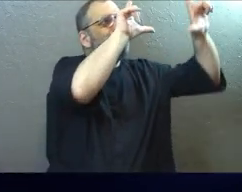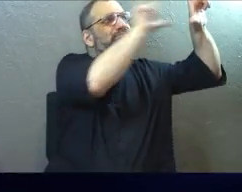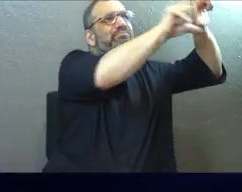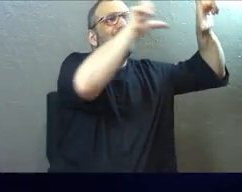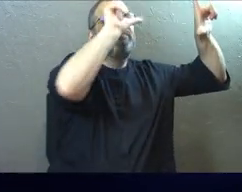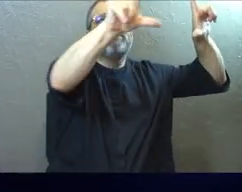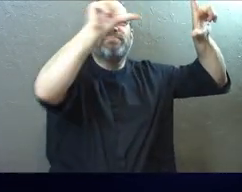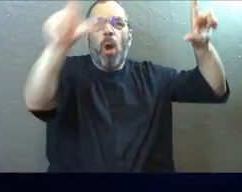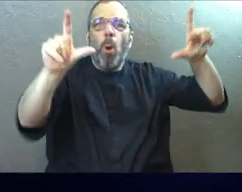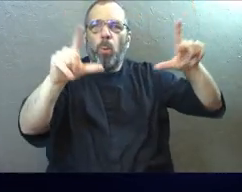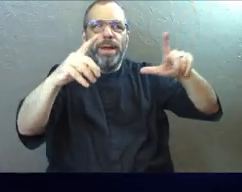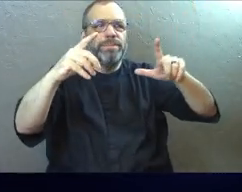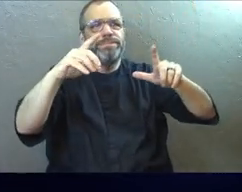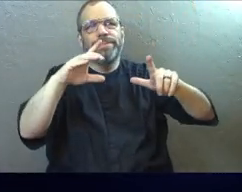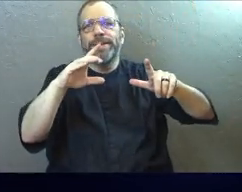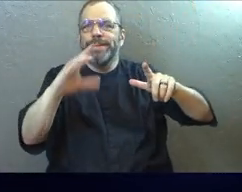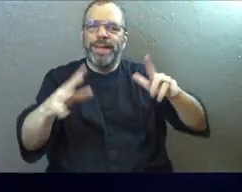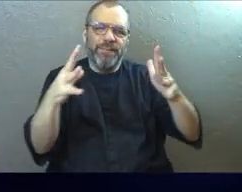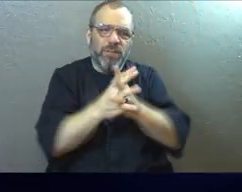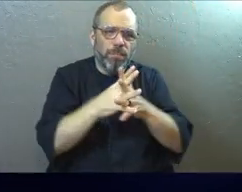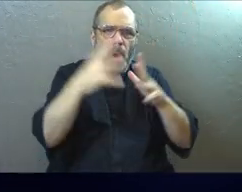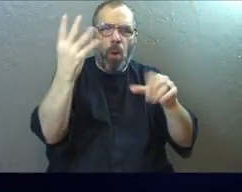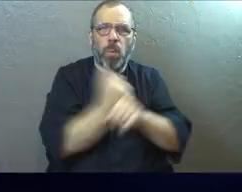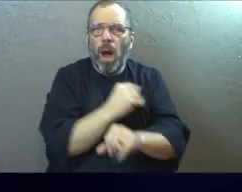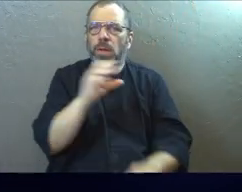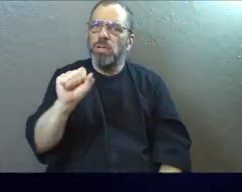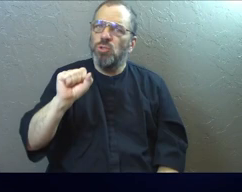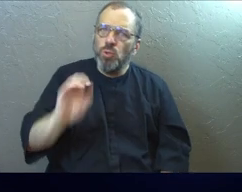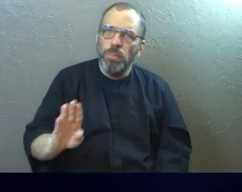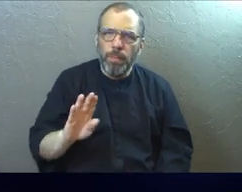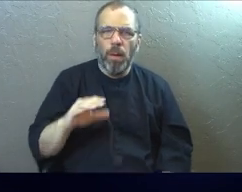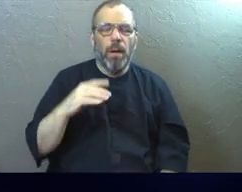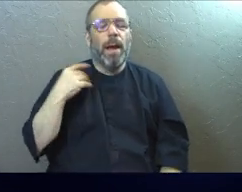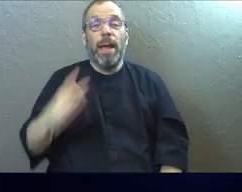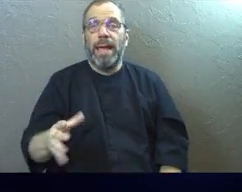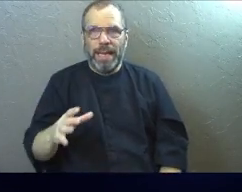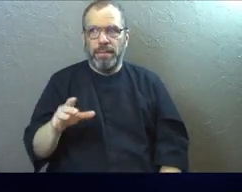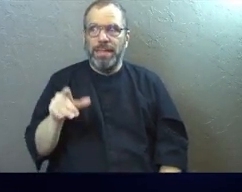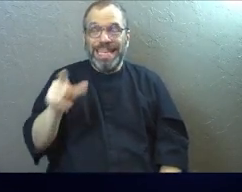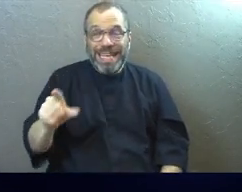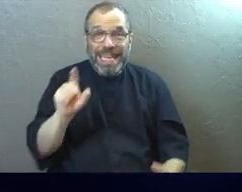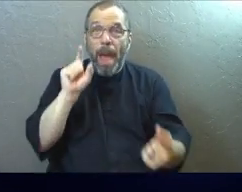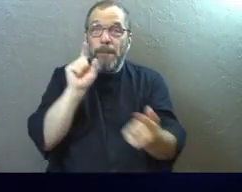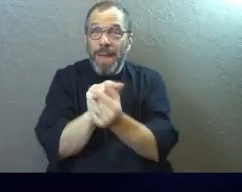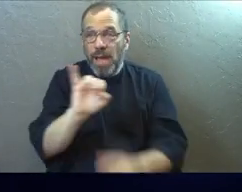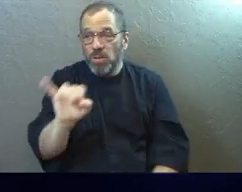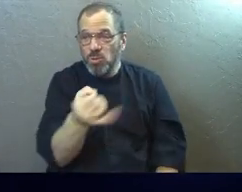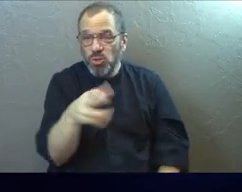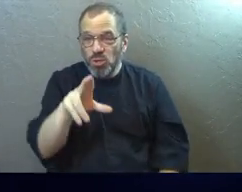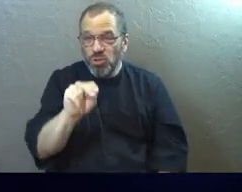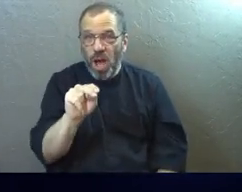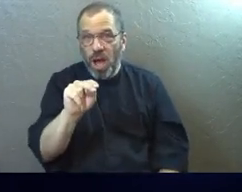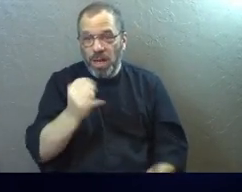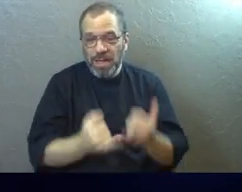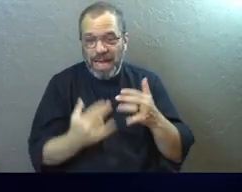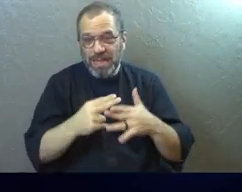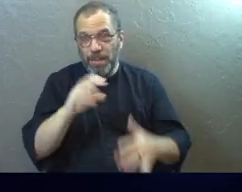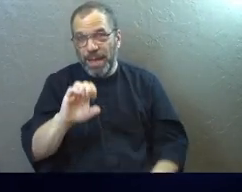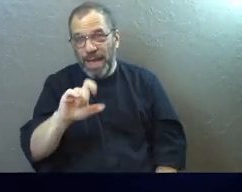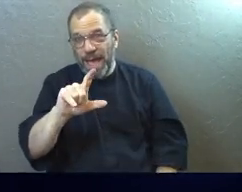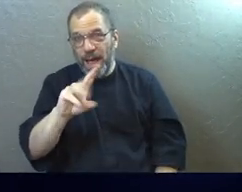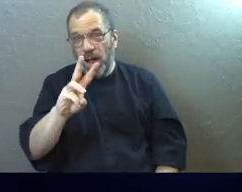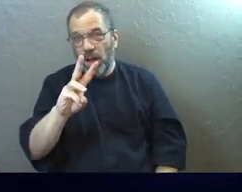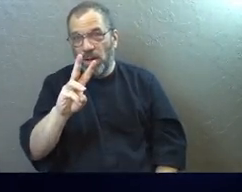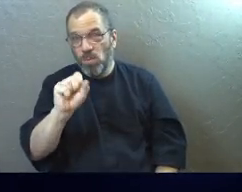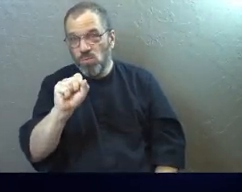of like when the Broncos won the Superbowl and it's all right there. And he, he met John Elway. And that for the longest time was the coolest thing